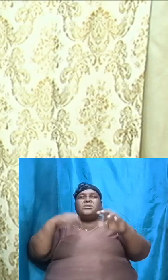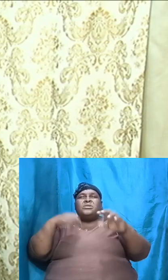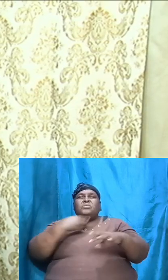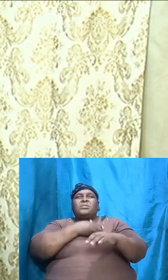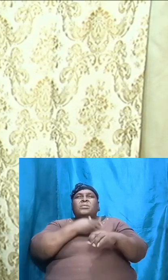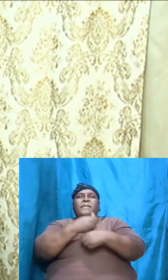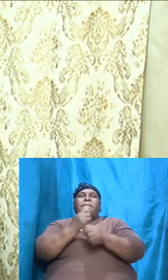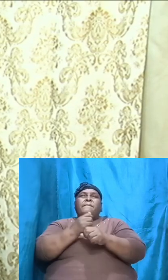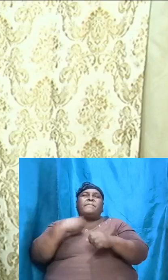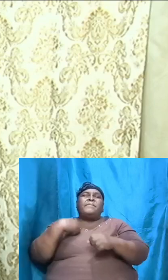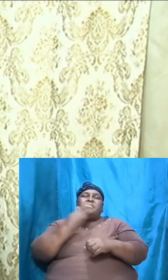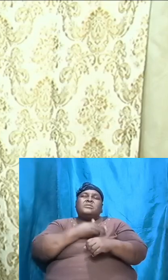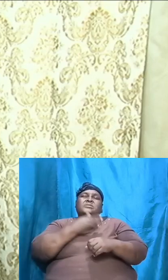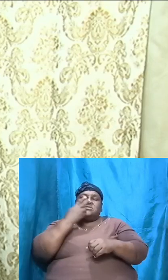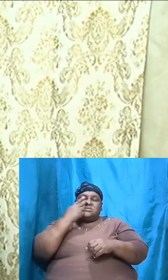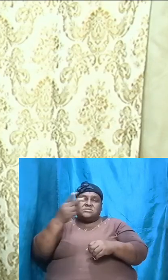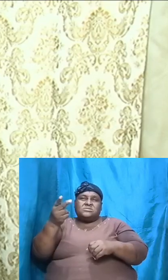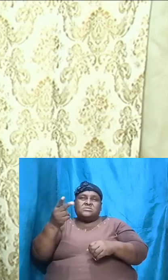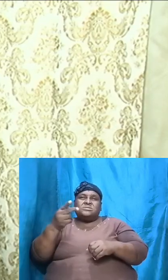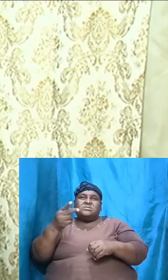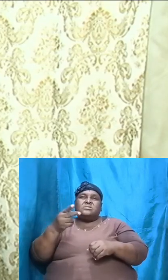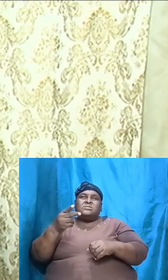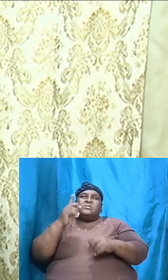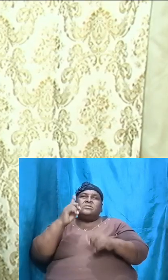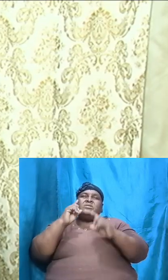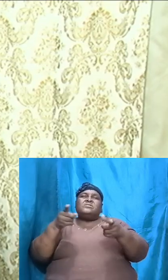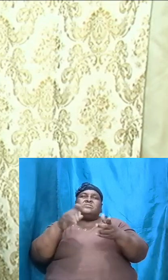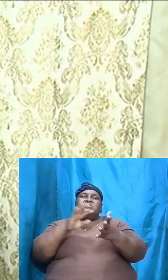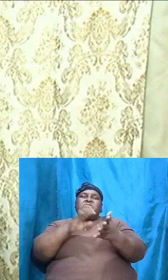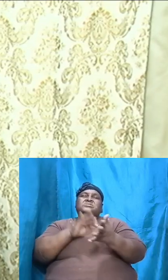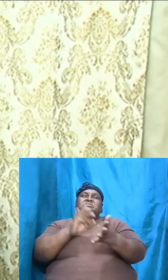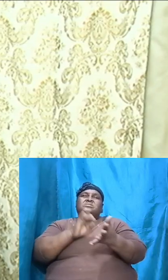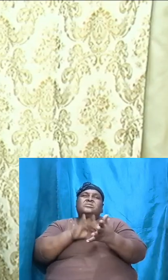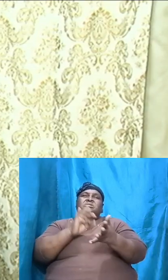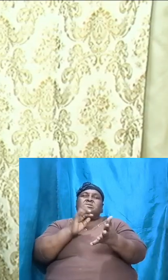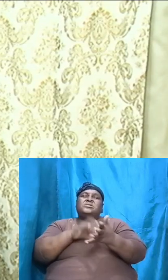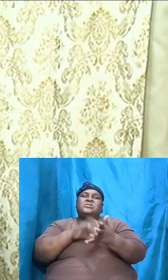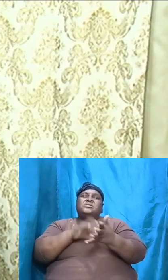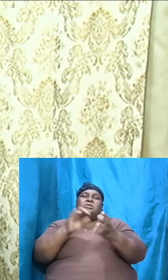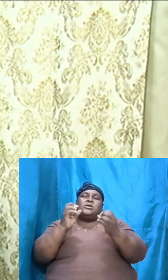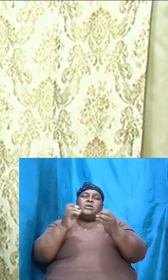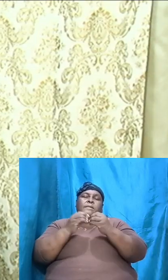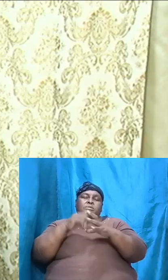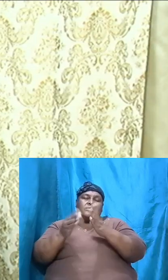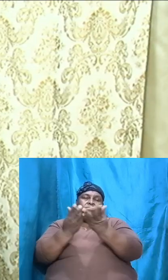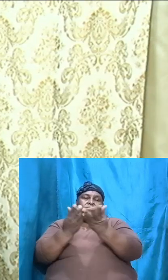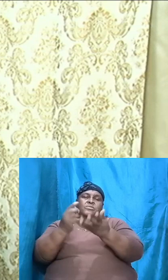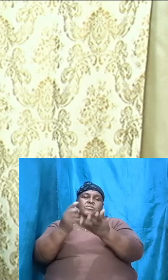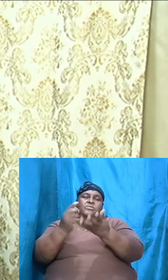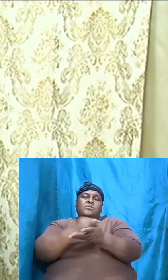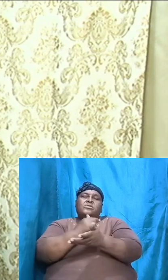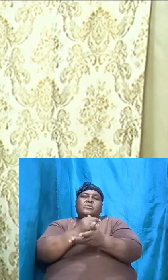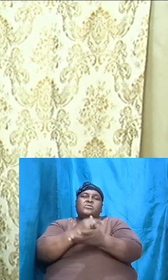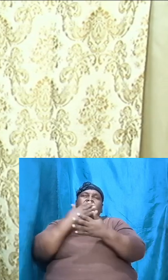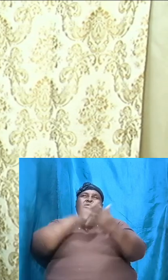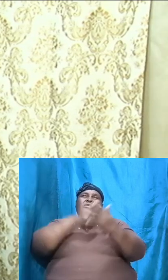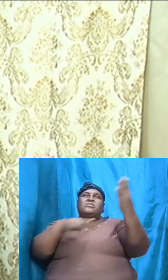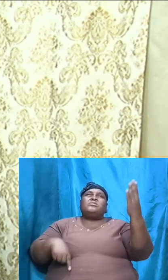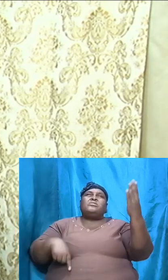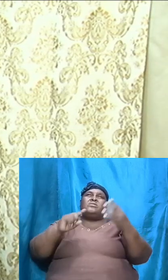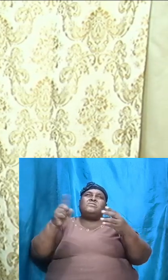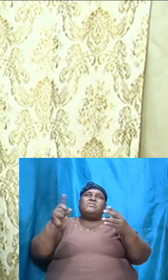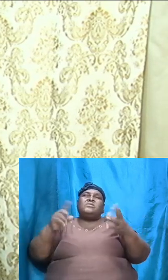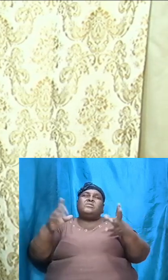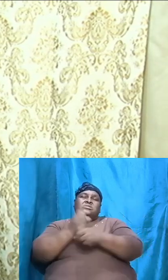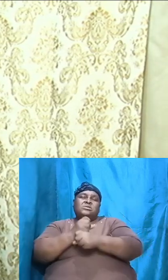allowing us this evening to go through some more in the book of Genesis thank you Lord for where you have been